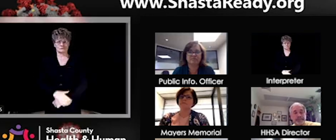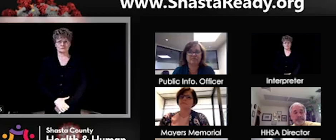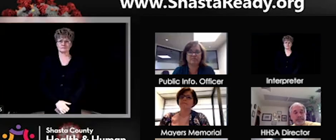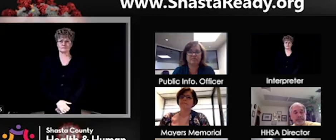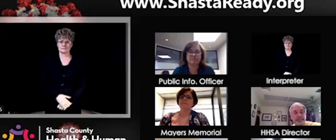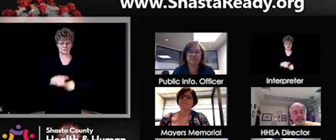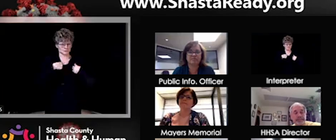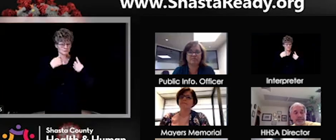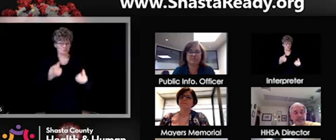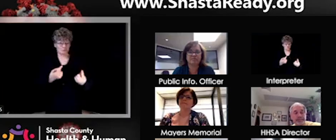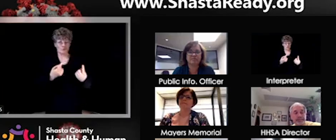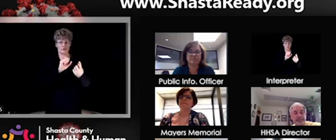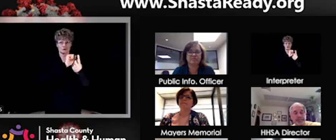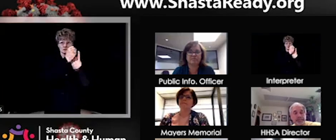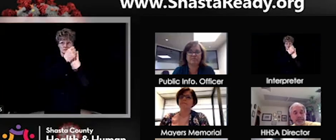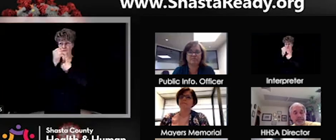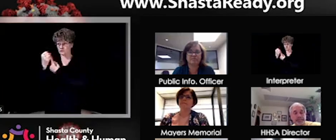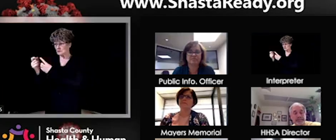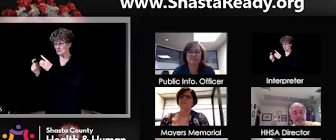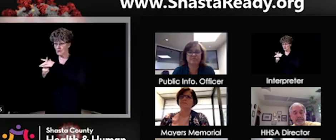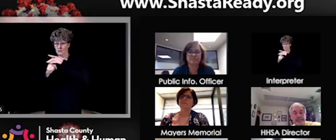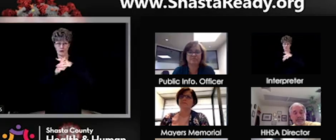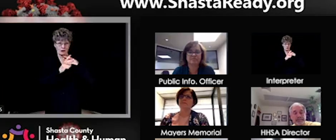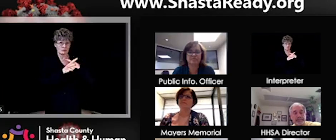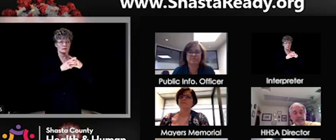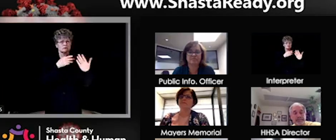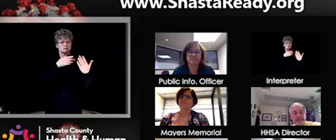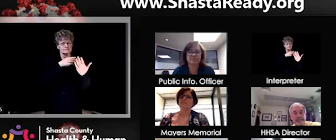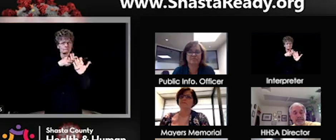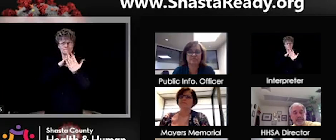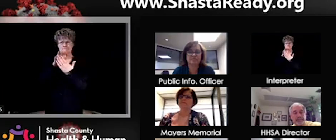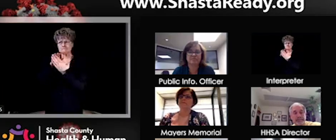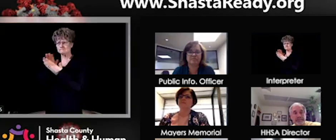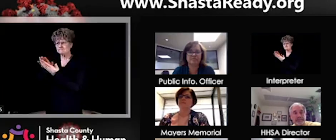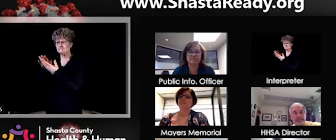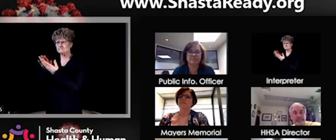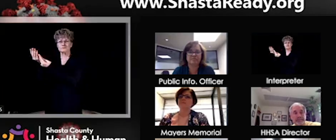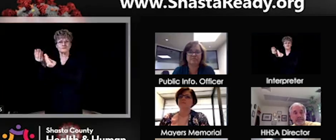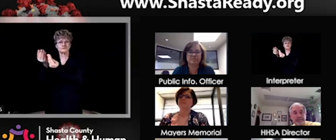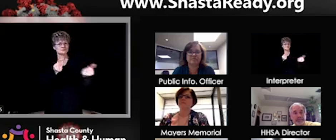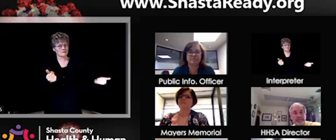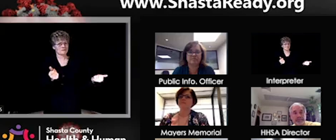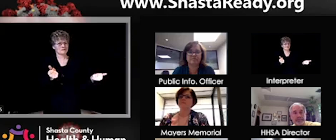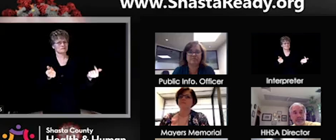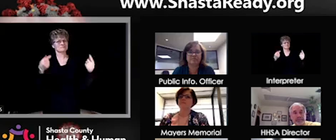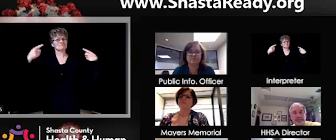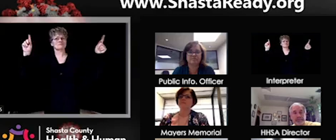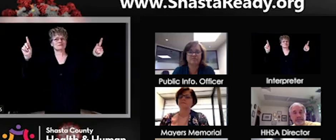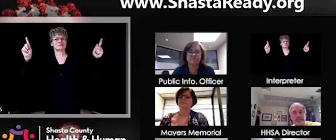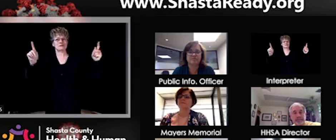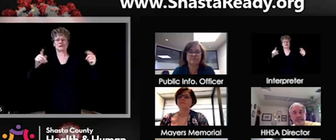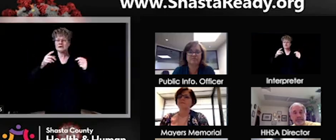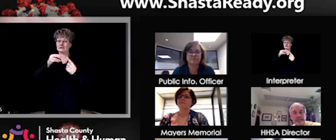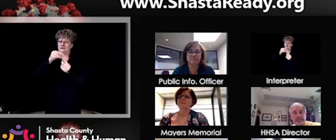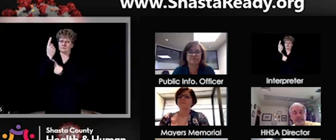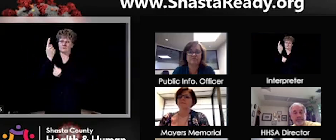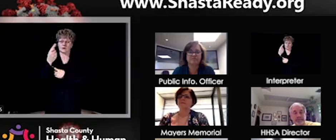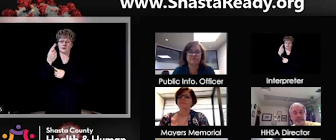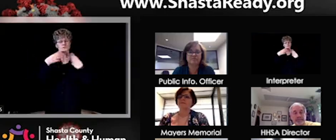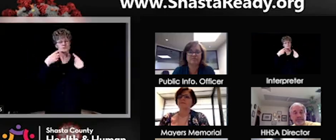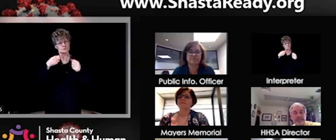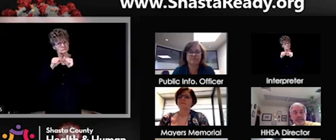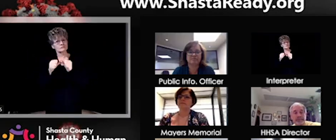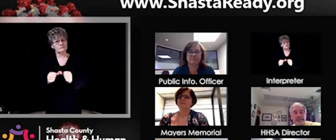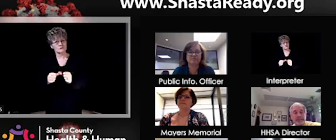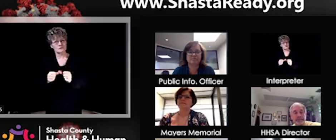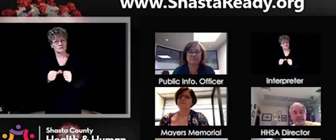successful, with the one exception, as the sheriff mentioned, to date. And so we're going to continue to do that. We have a whole team here at